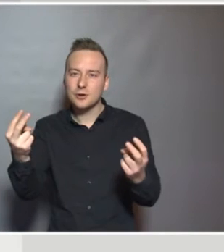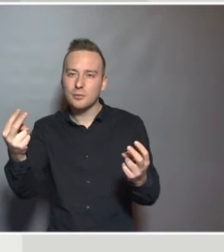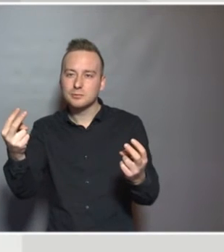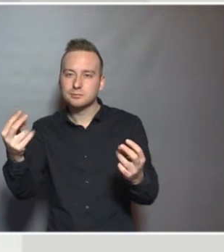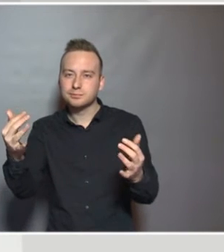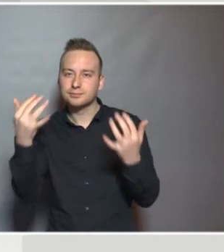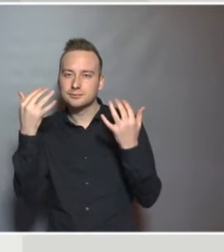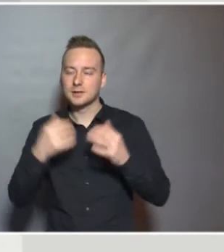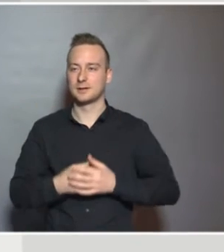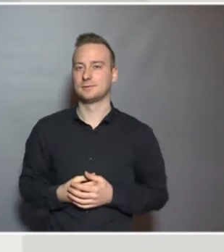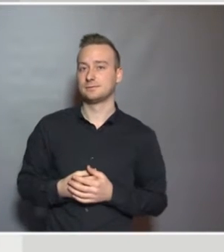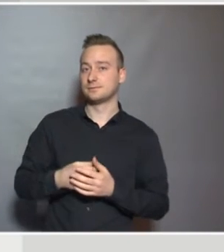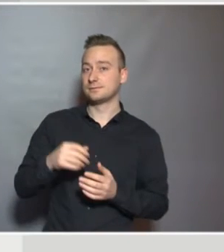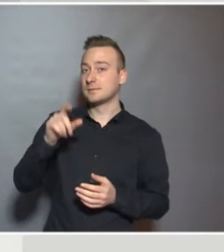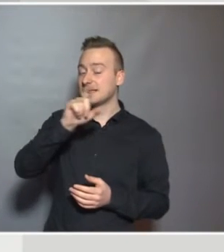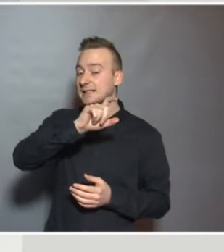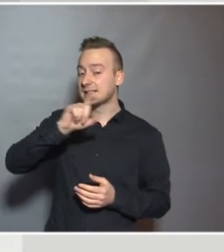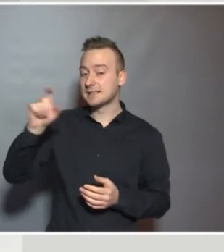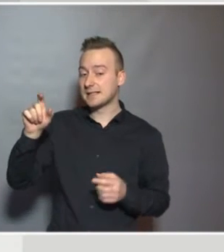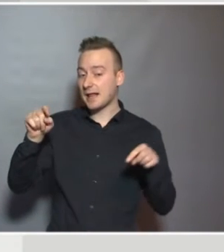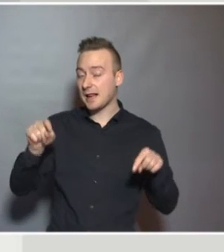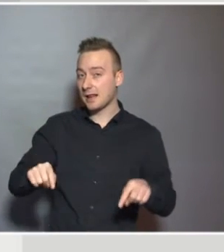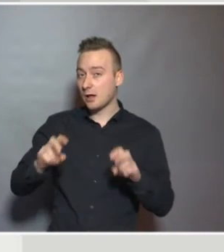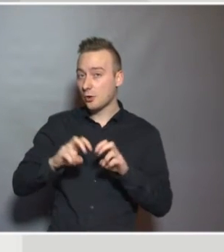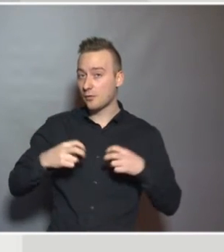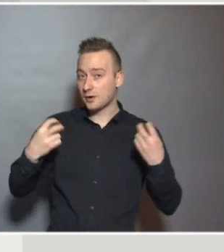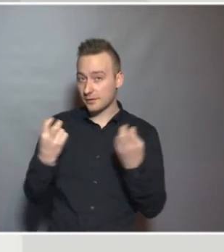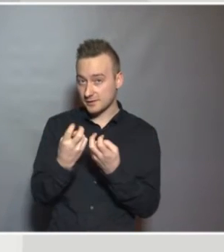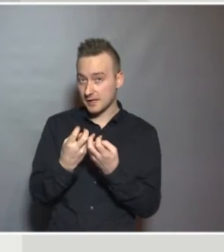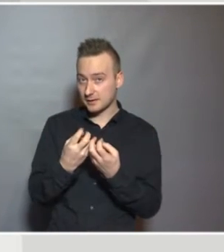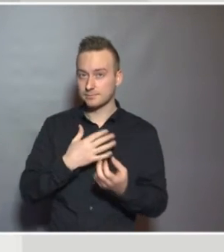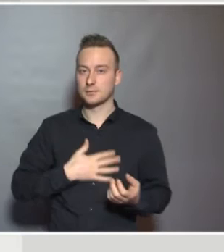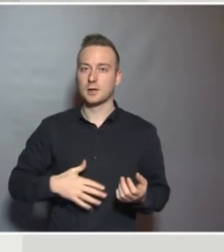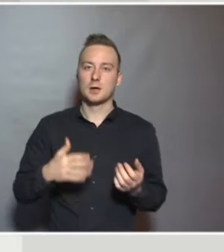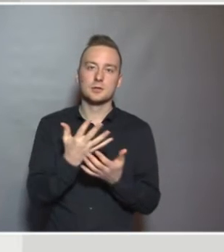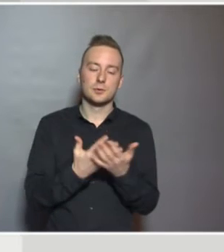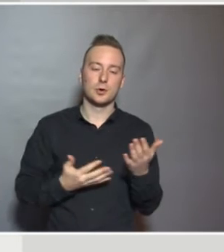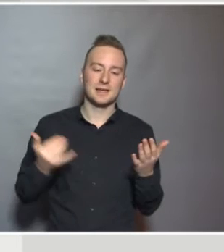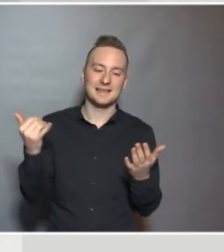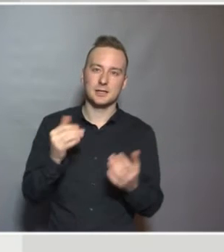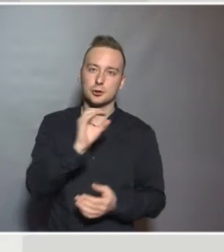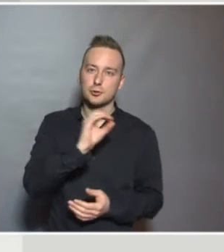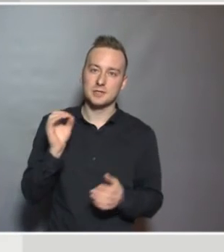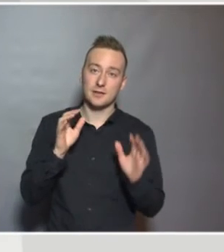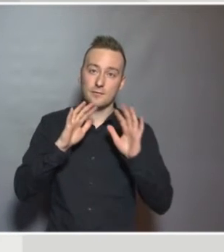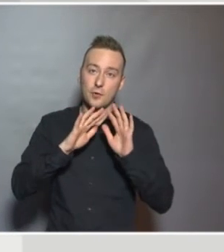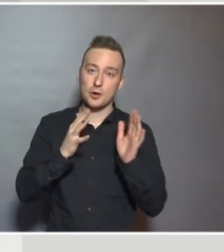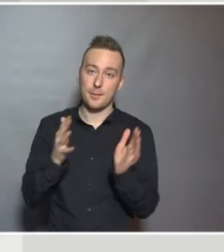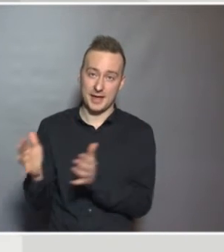The title of this conference is Language in a Thousand Forms,